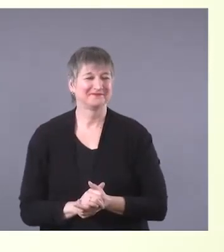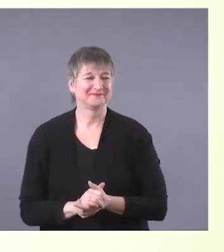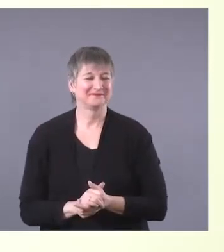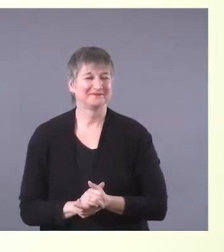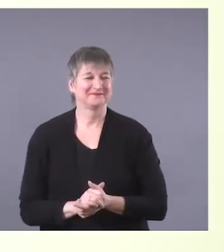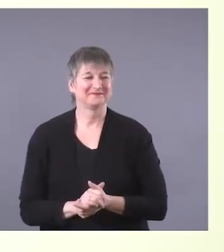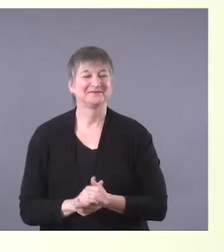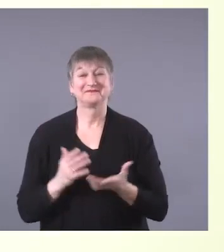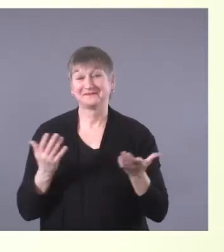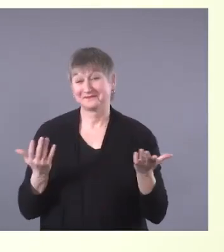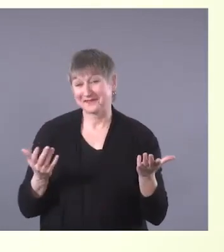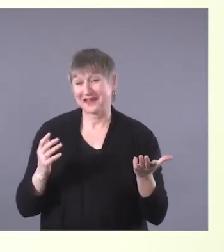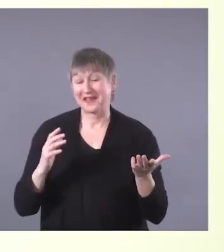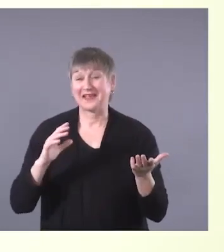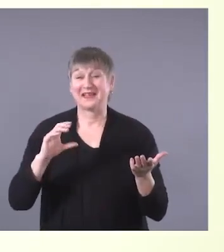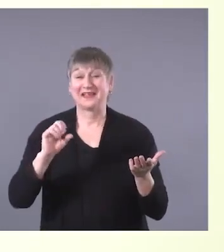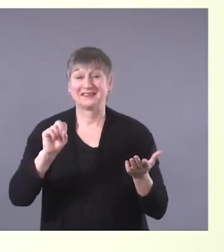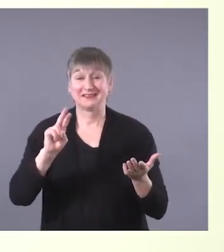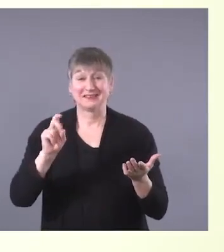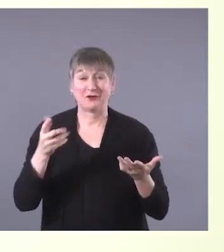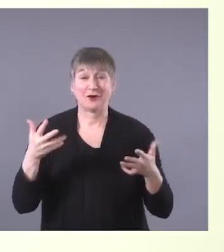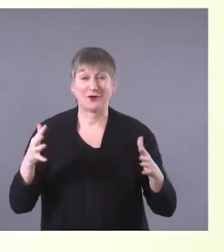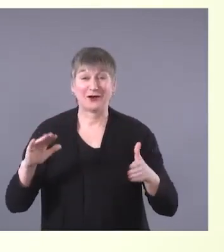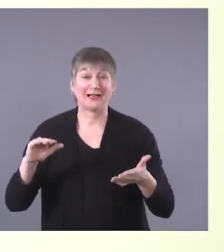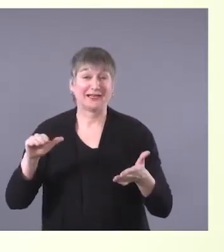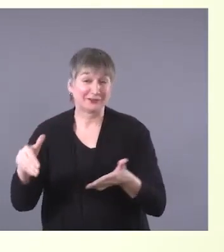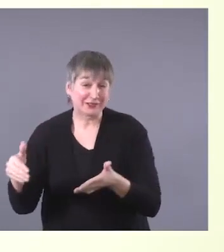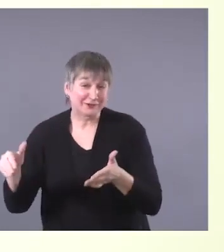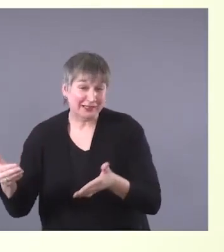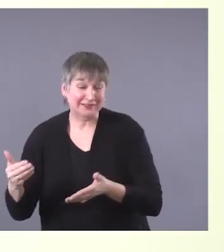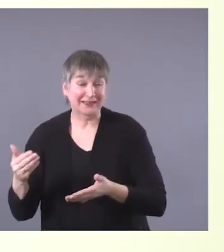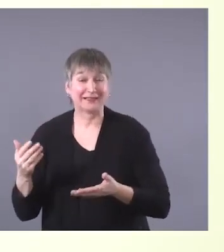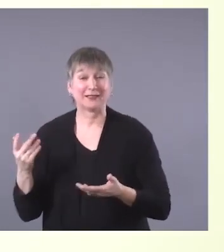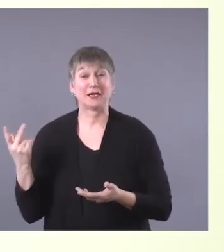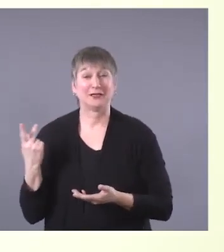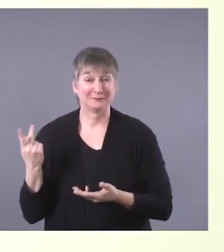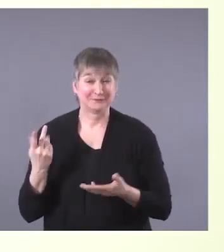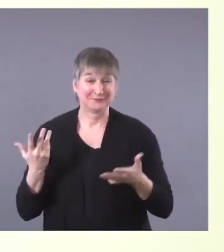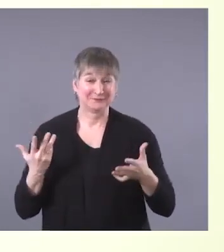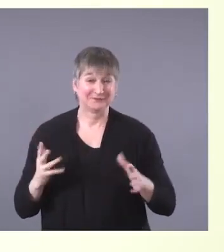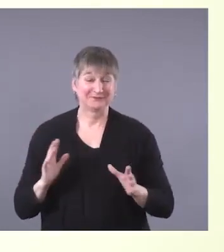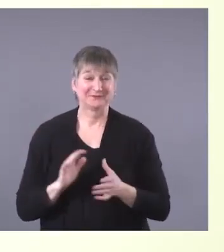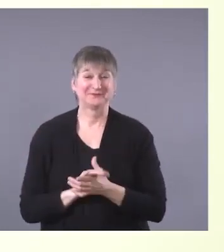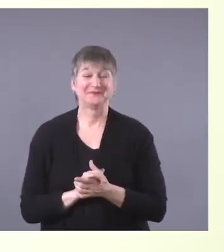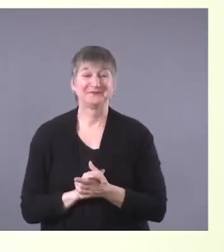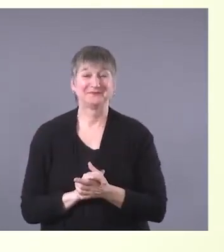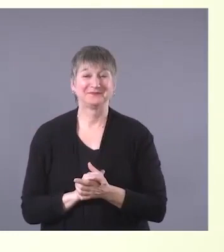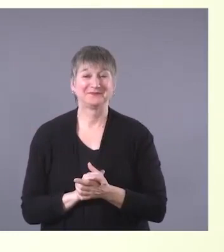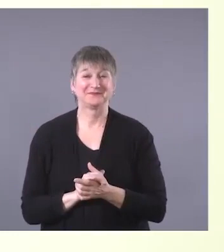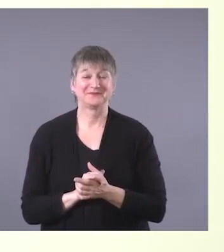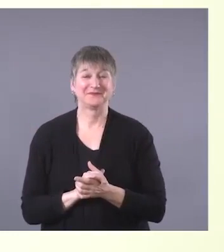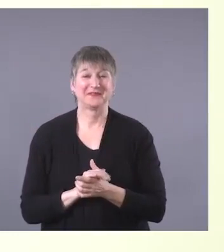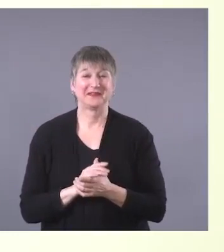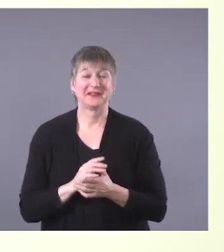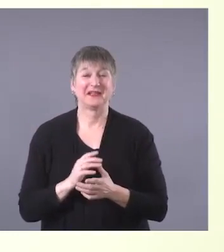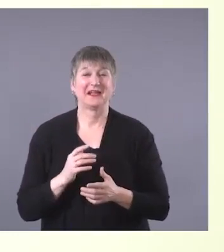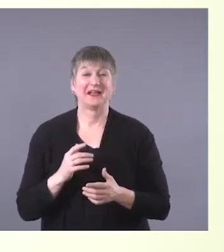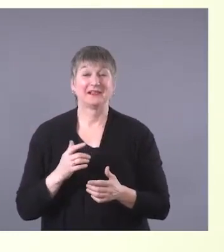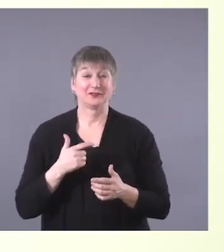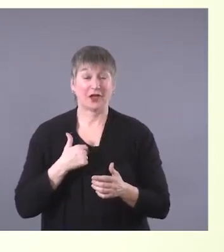Sarah gave a nice introduction already. I'll just quickly say that